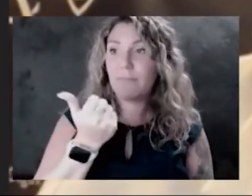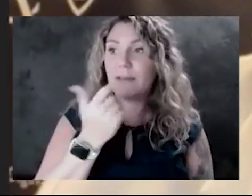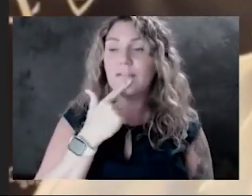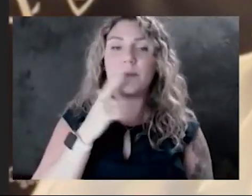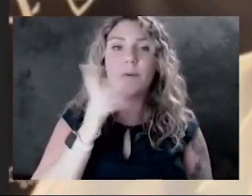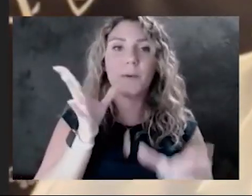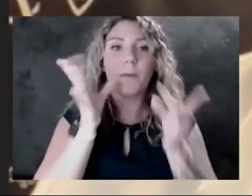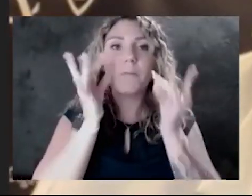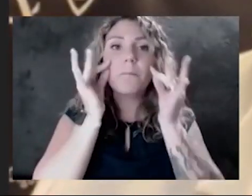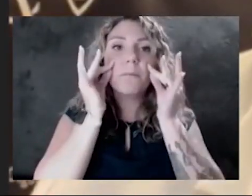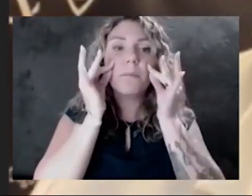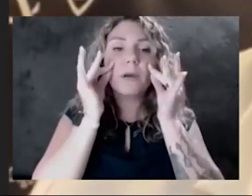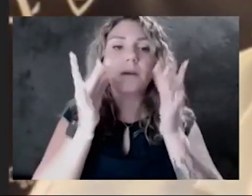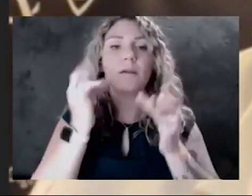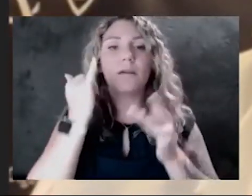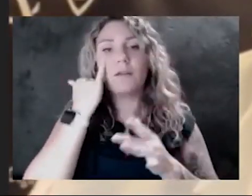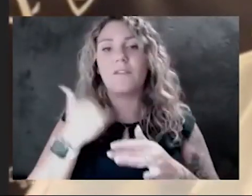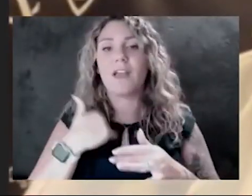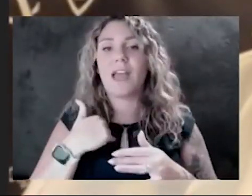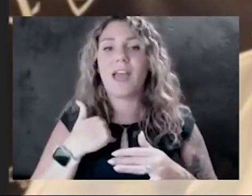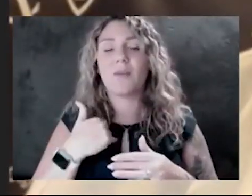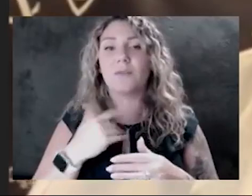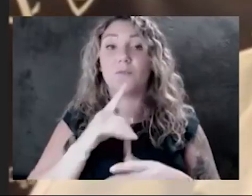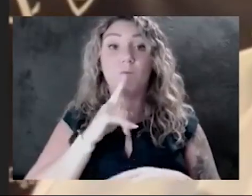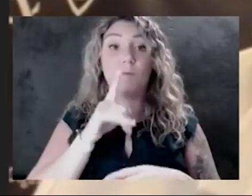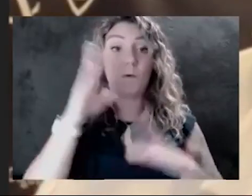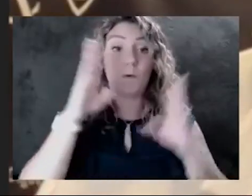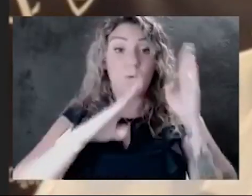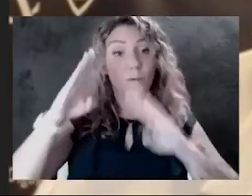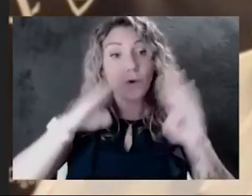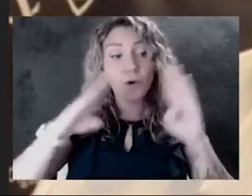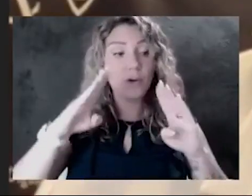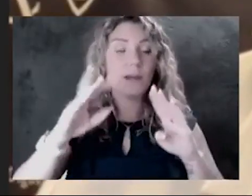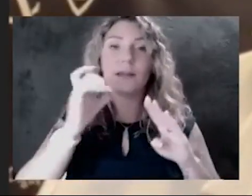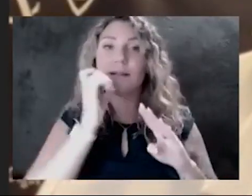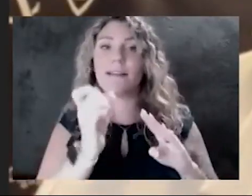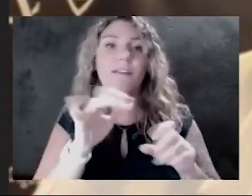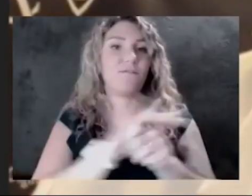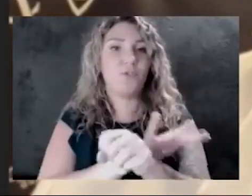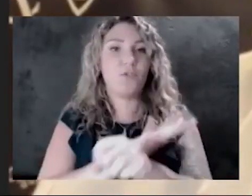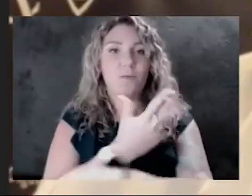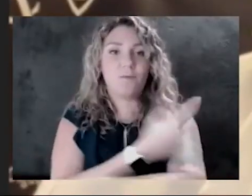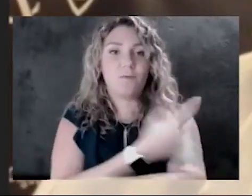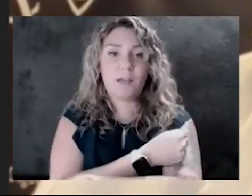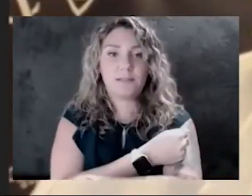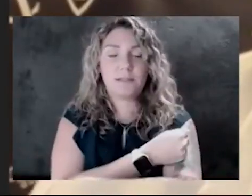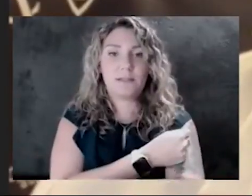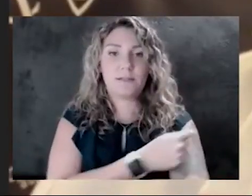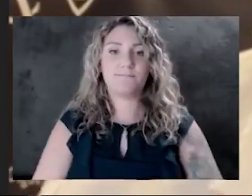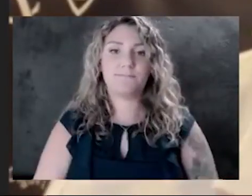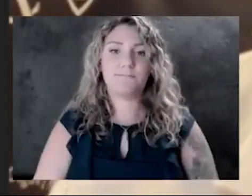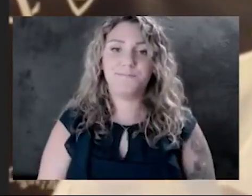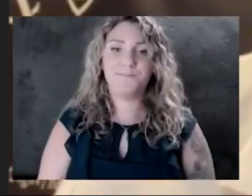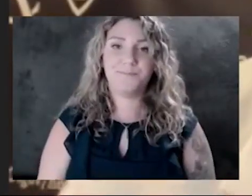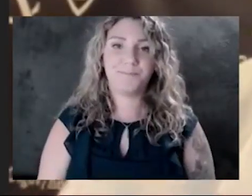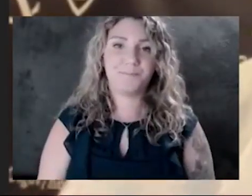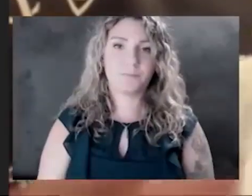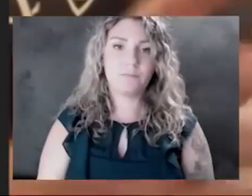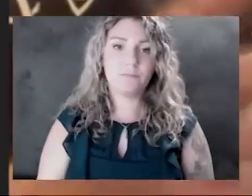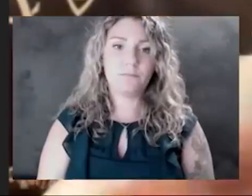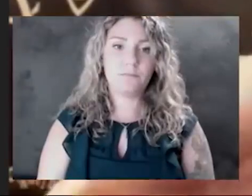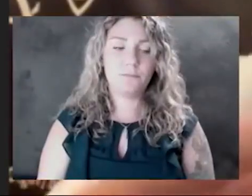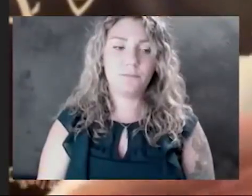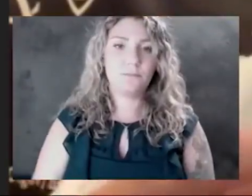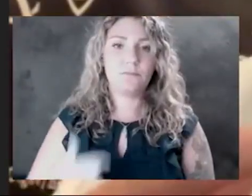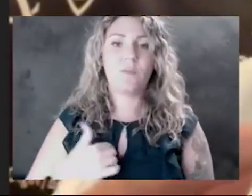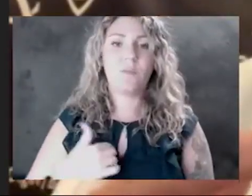if I was extremely worried and wasn't fully vaccinated, I would actually shave